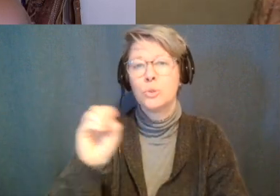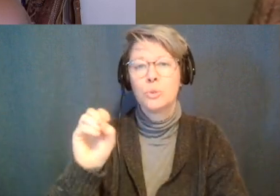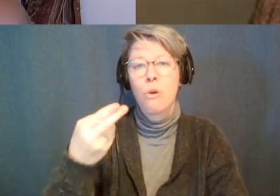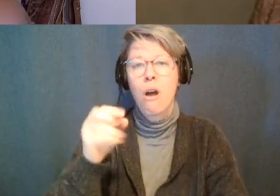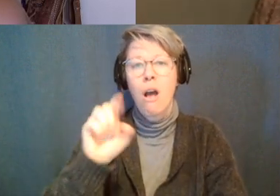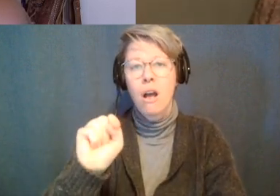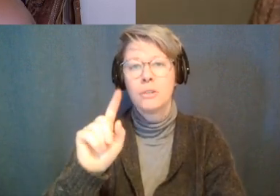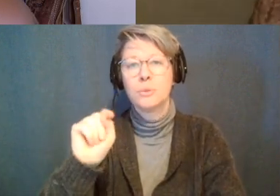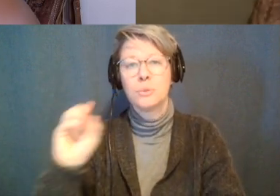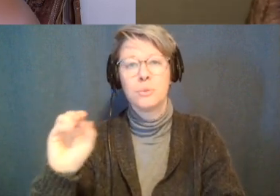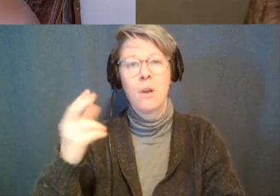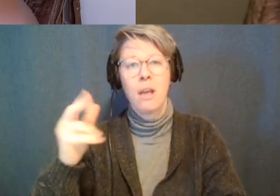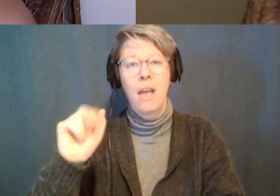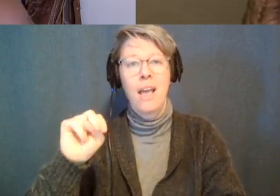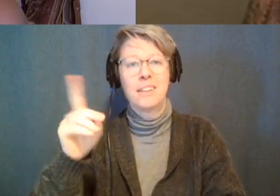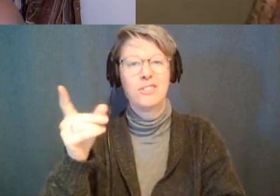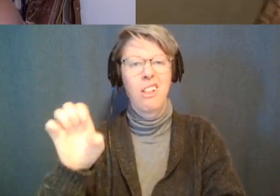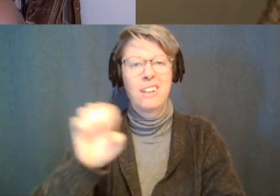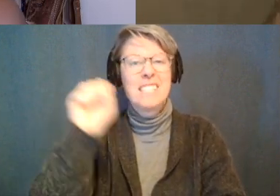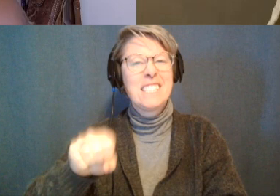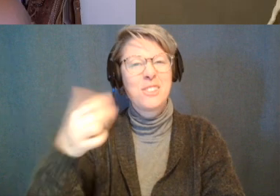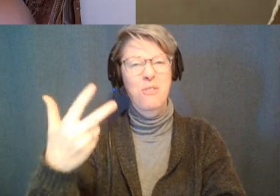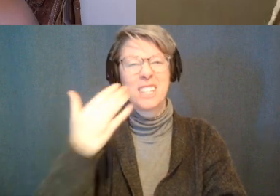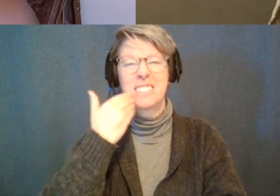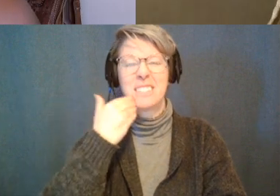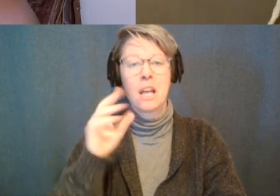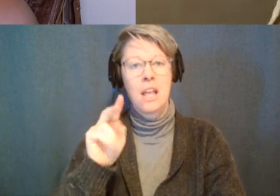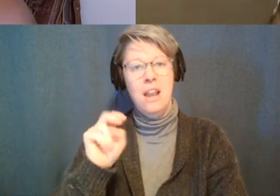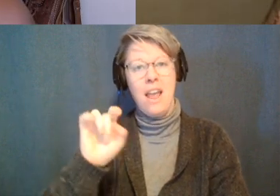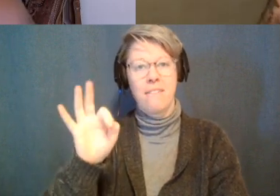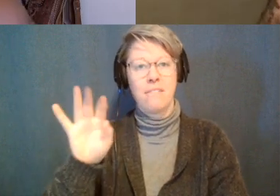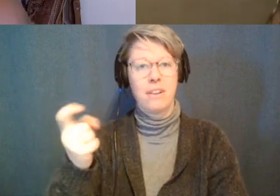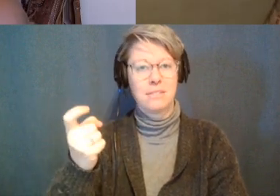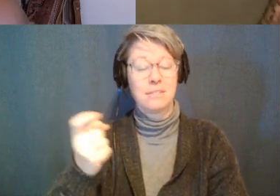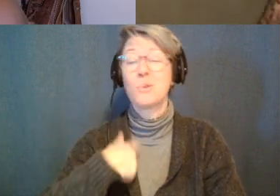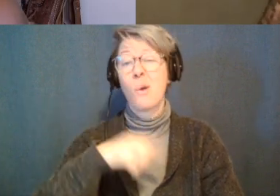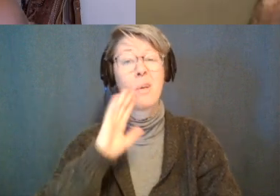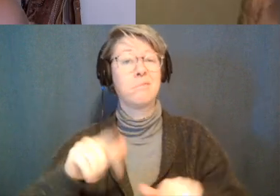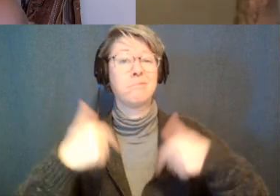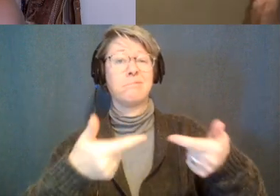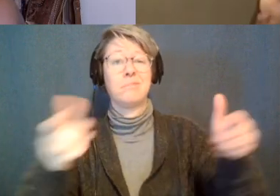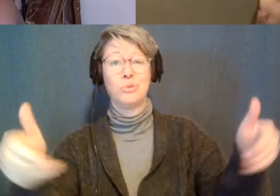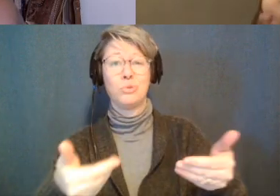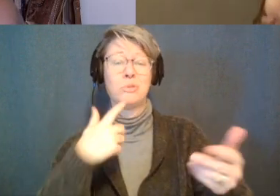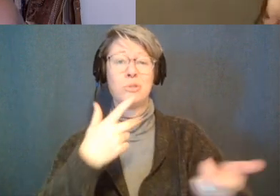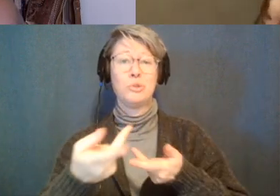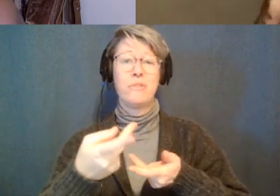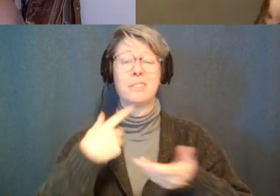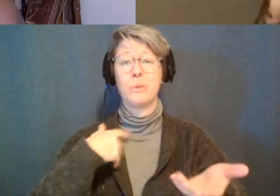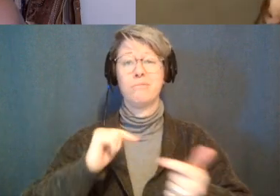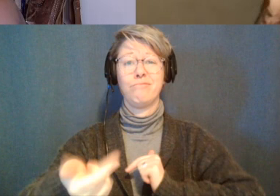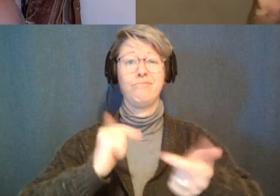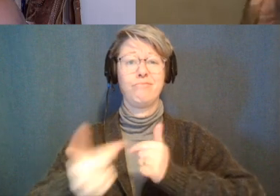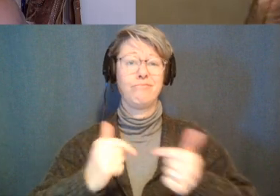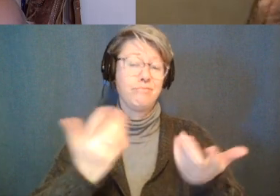netflix uh yeah so i'm gonna let him introduce himself we're gonna have just a free-flowing conversation and